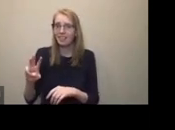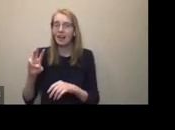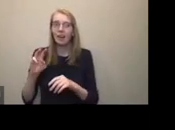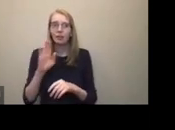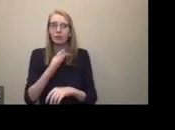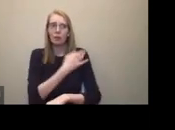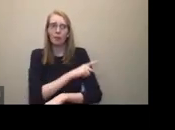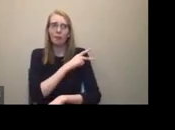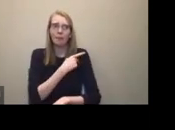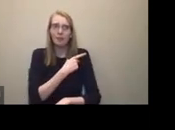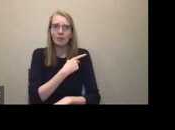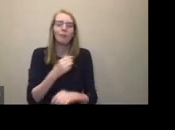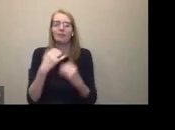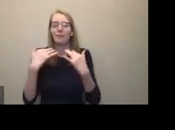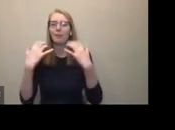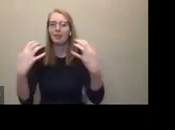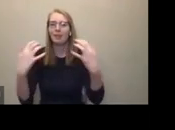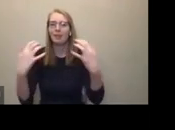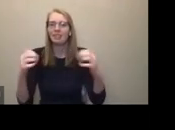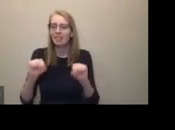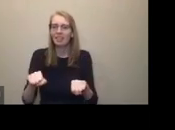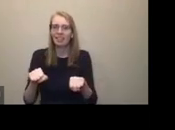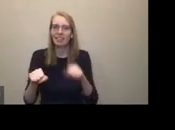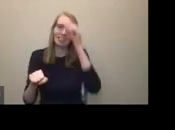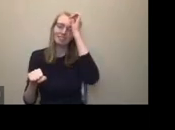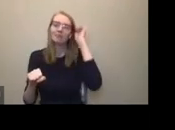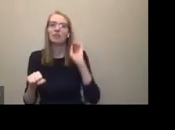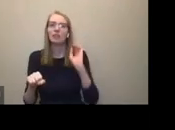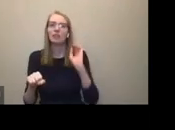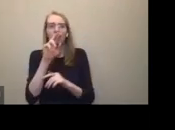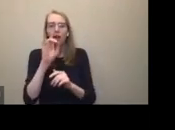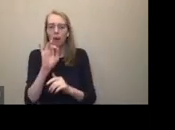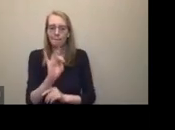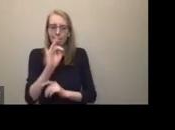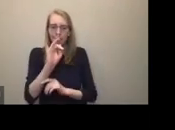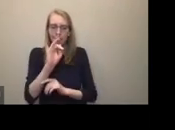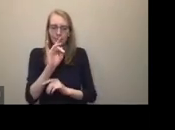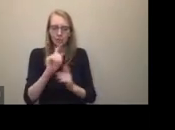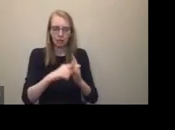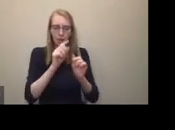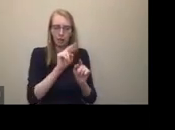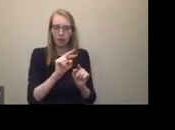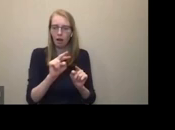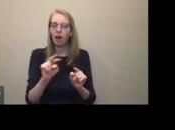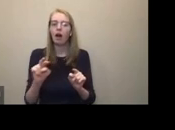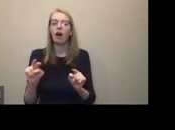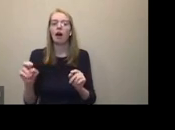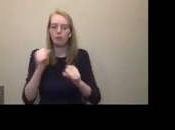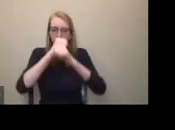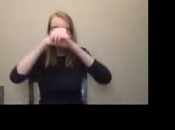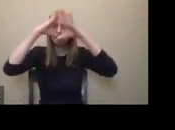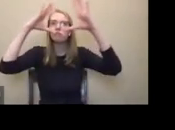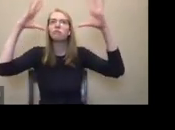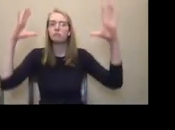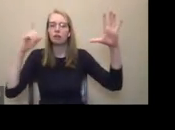and they get to see no in advance what they're about to come into. And also gives your staff a chance also to form relationships,